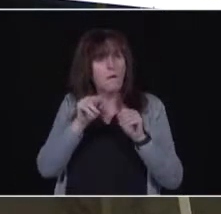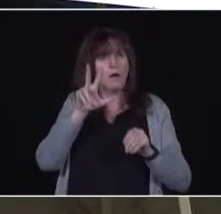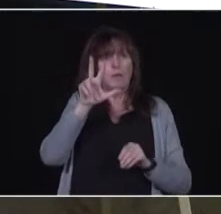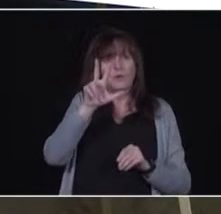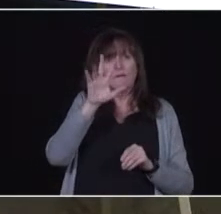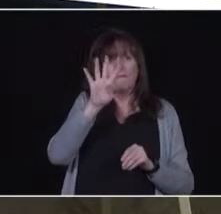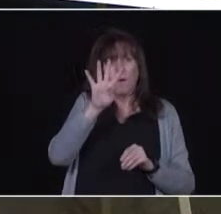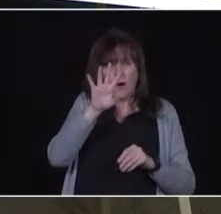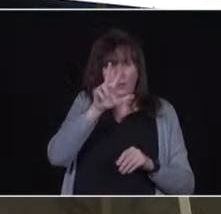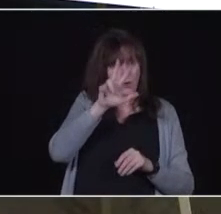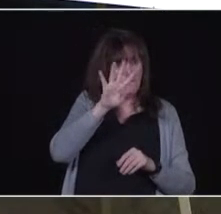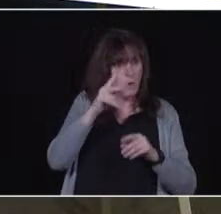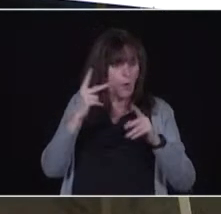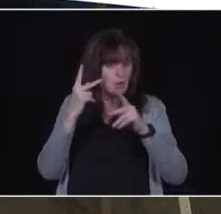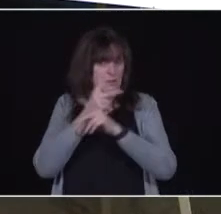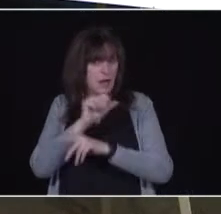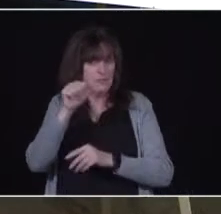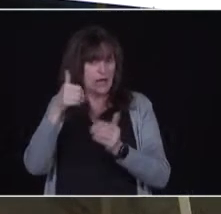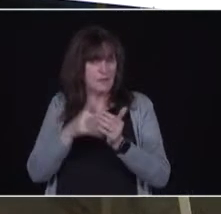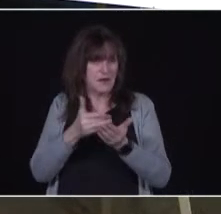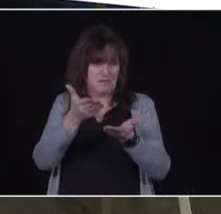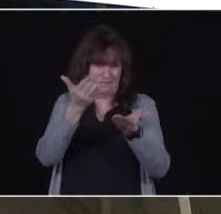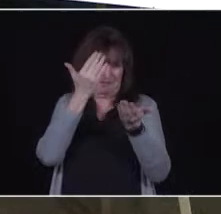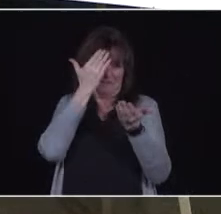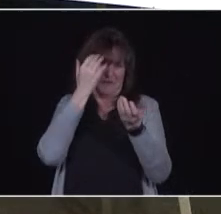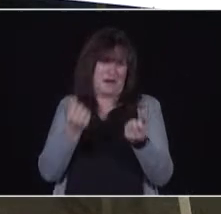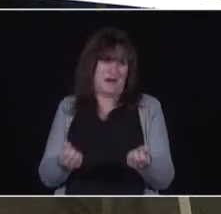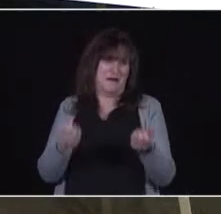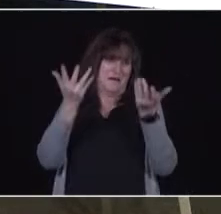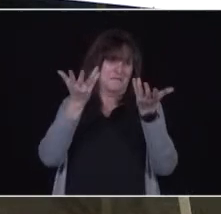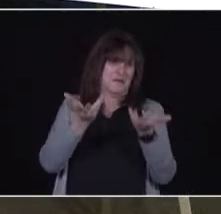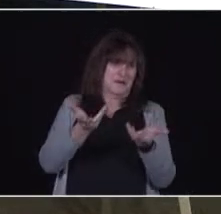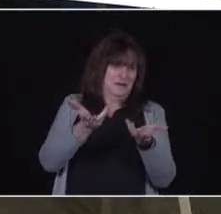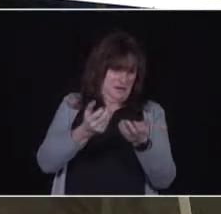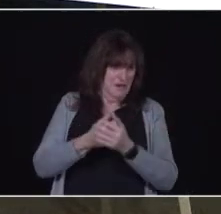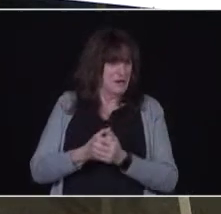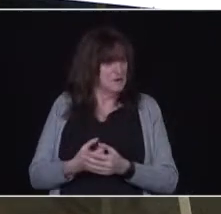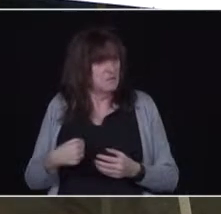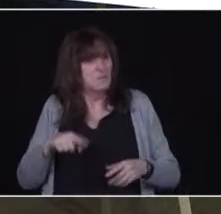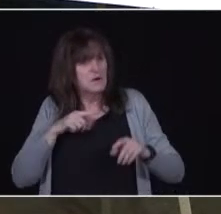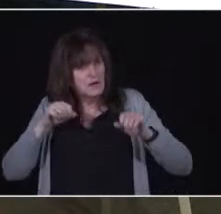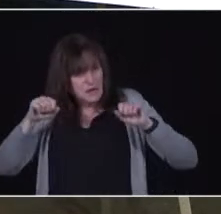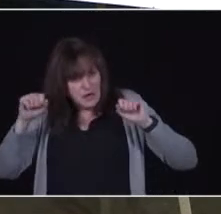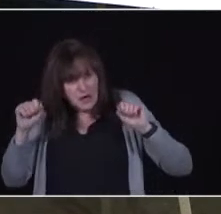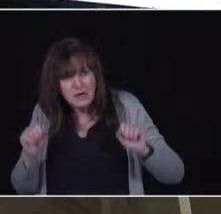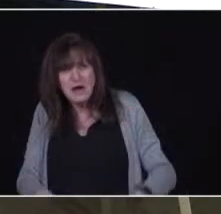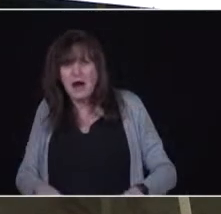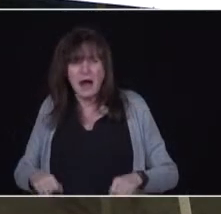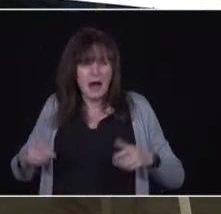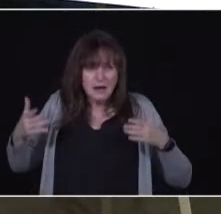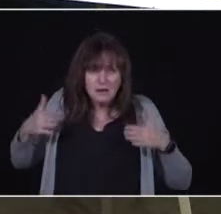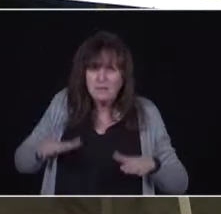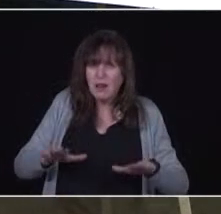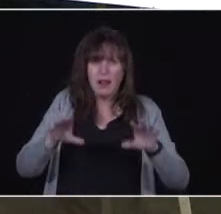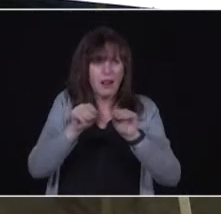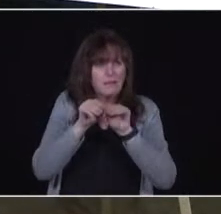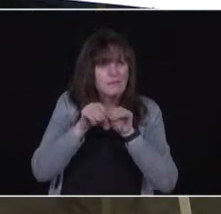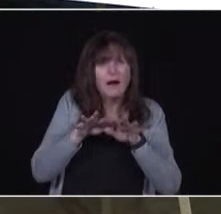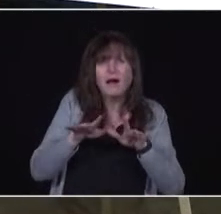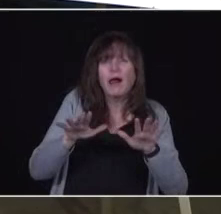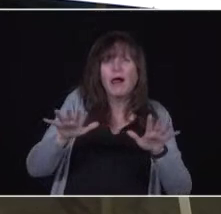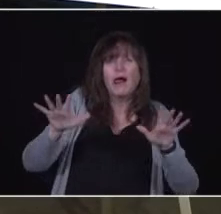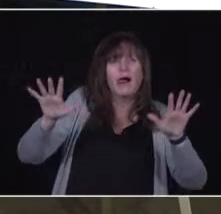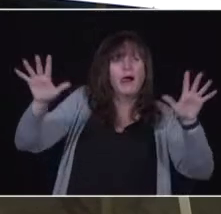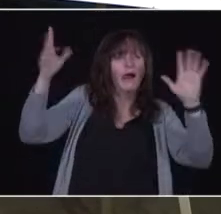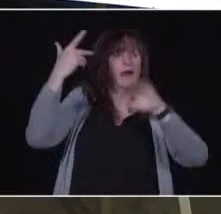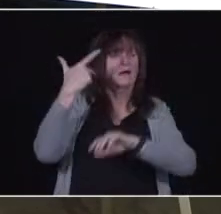that we could get, we can ramp up our capacity to put them in the arms of people very quickly across Ontario. Obviously, some of the smaller public